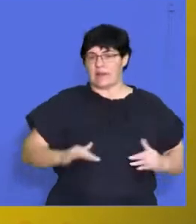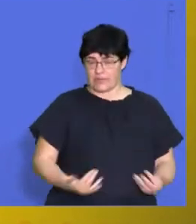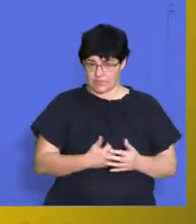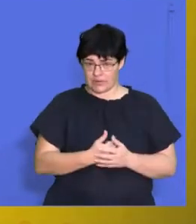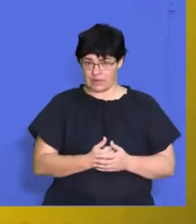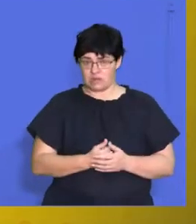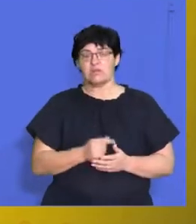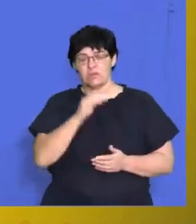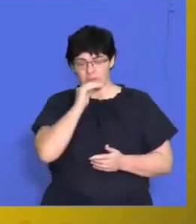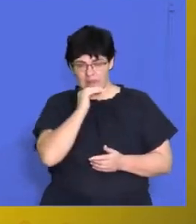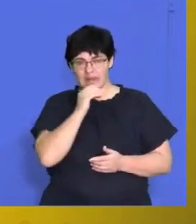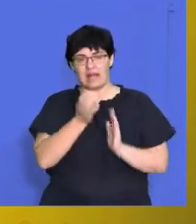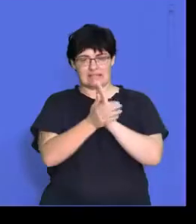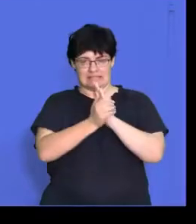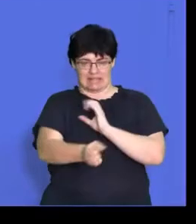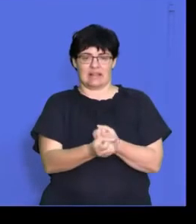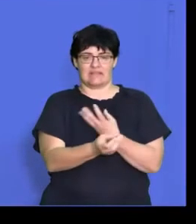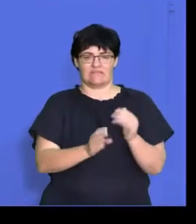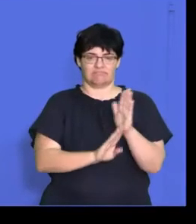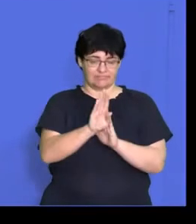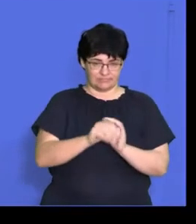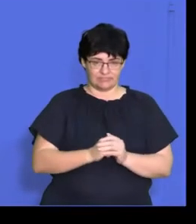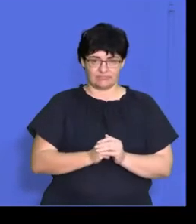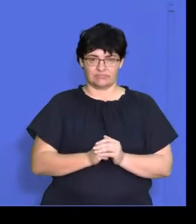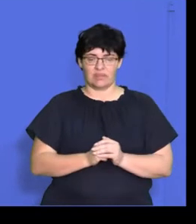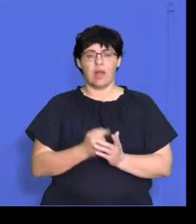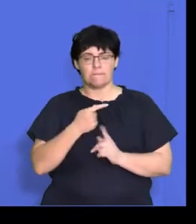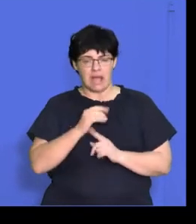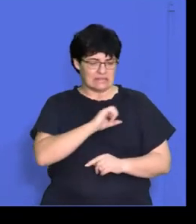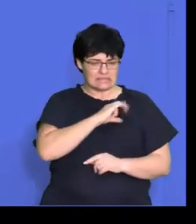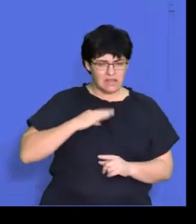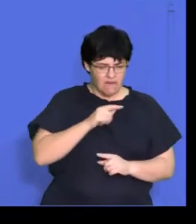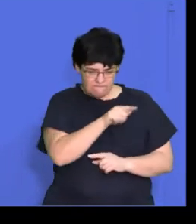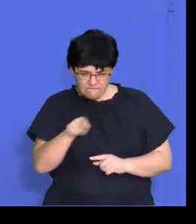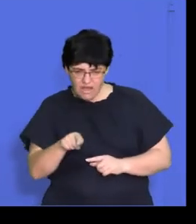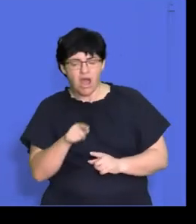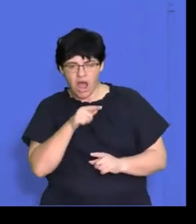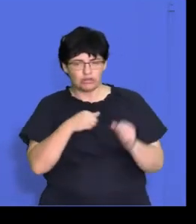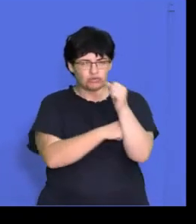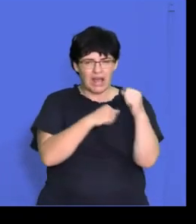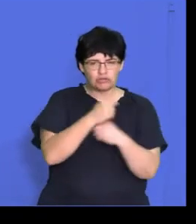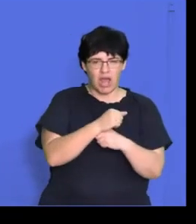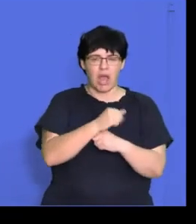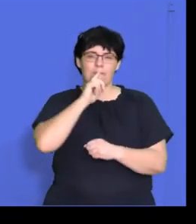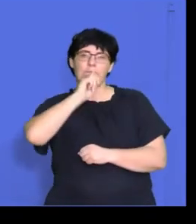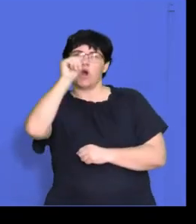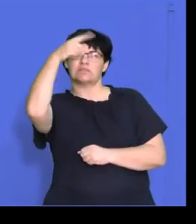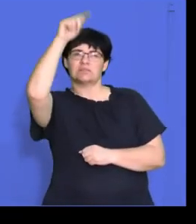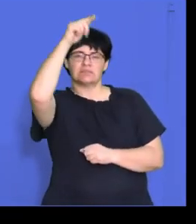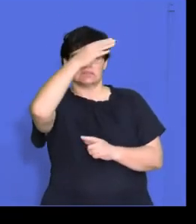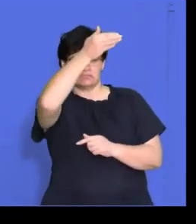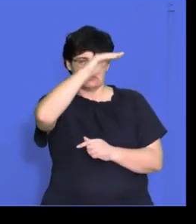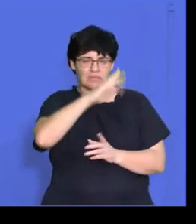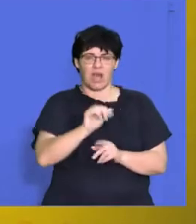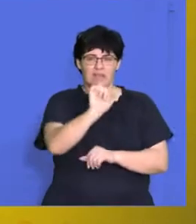which is going to upskill them. Familiarize yourself with new employees with the organizational structure and their supervisors.